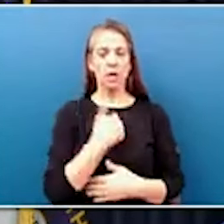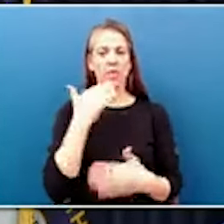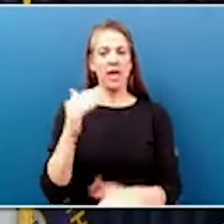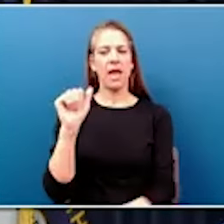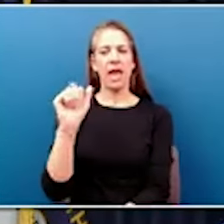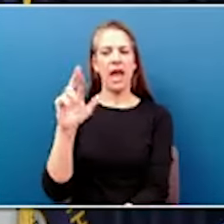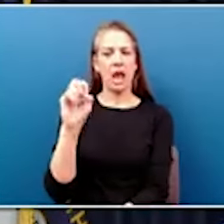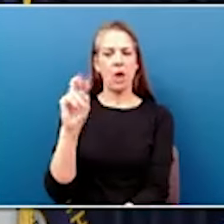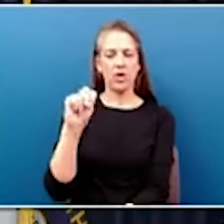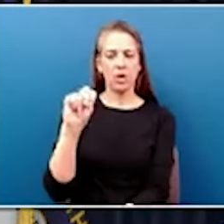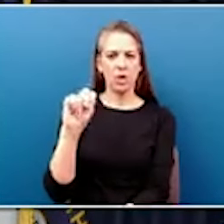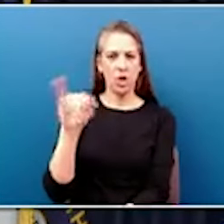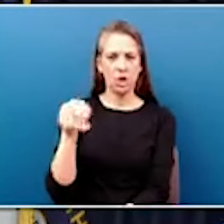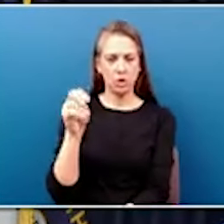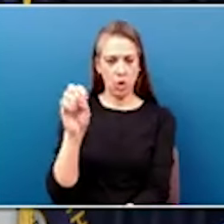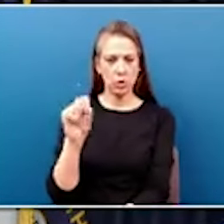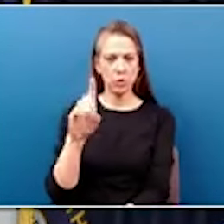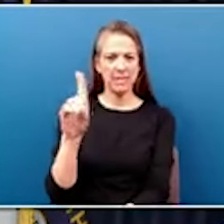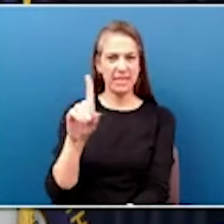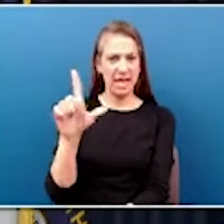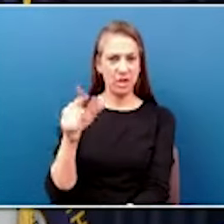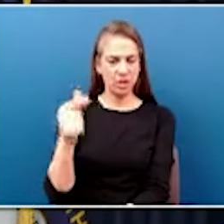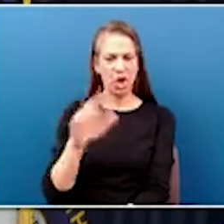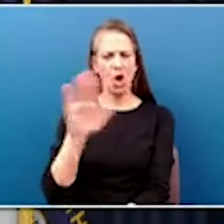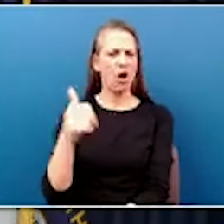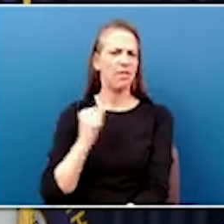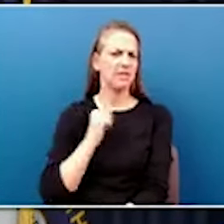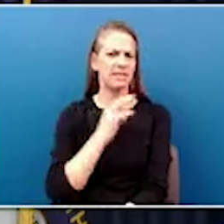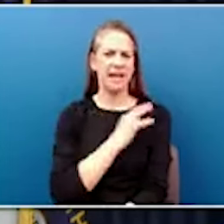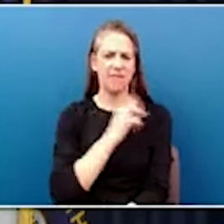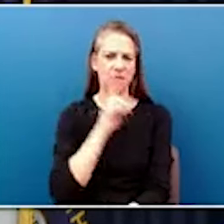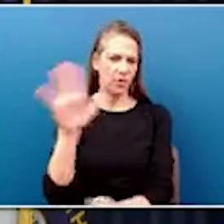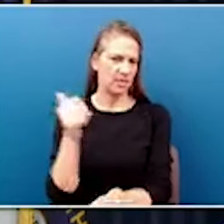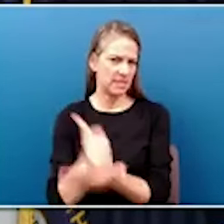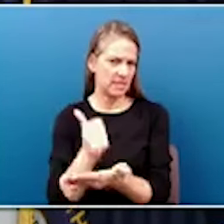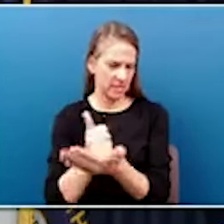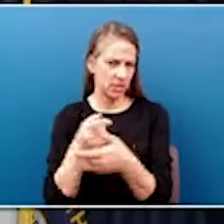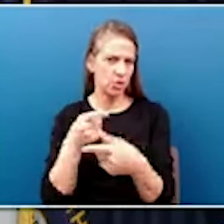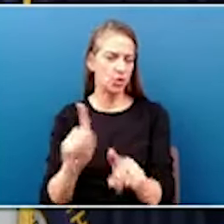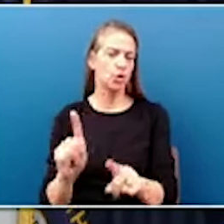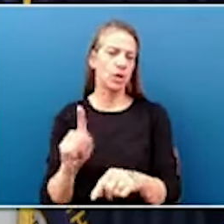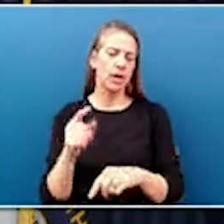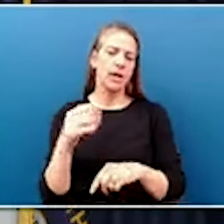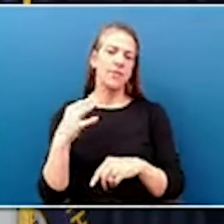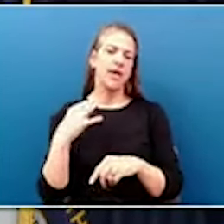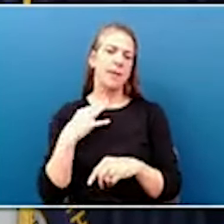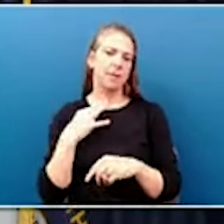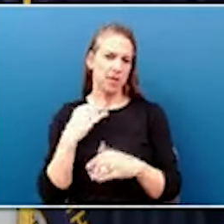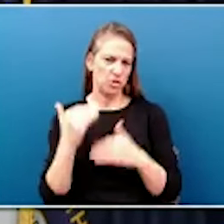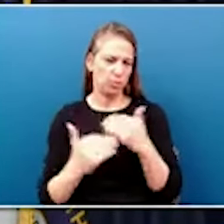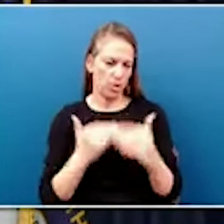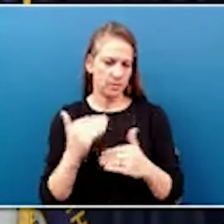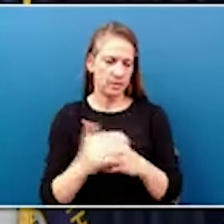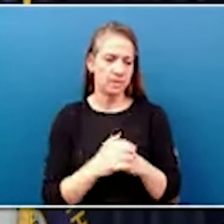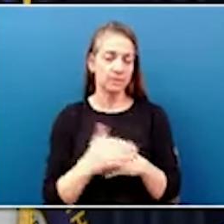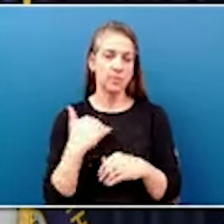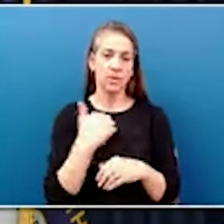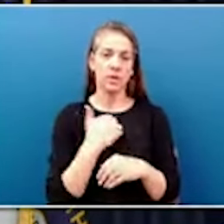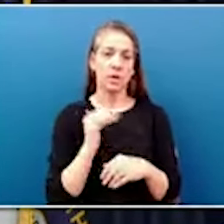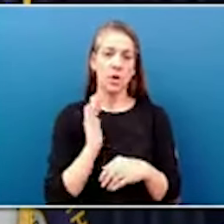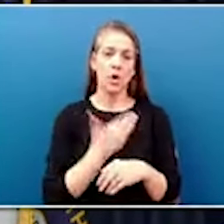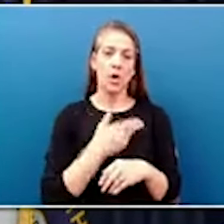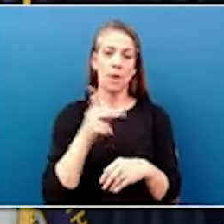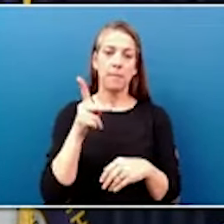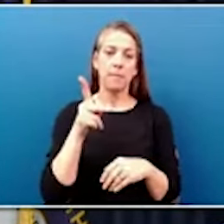DLG and all the staff for all their assistance during the application and award process. Our PIDP project will have